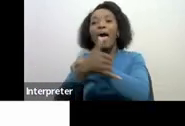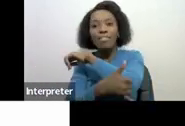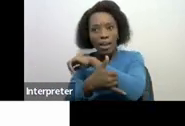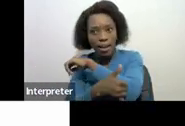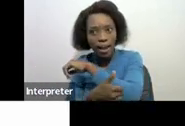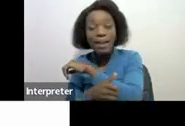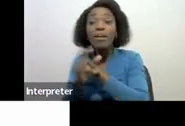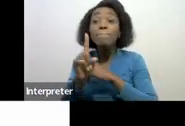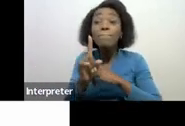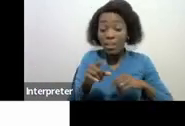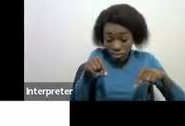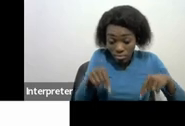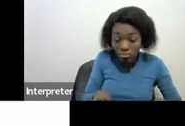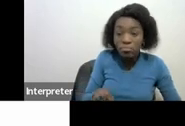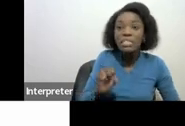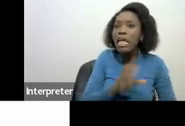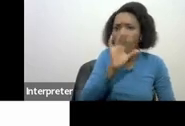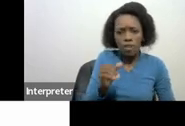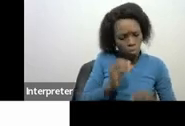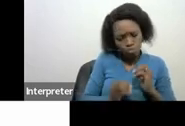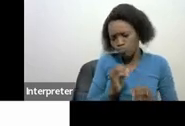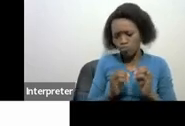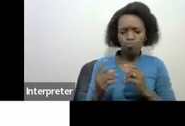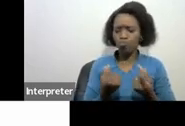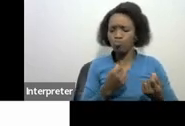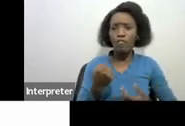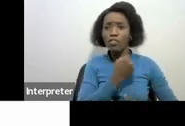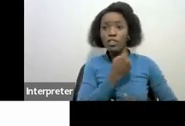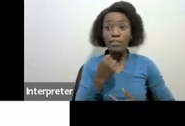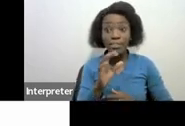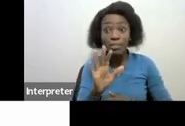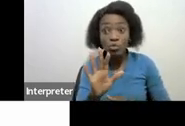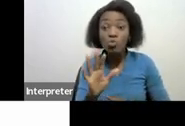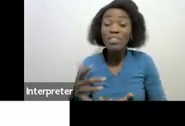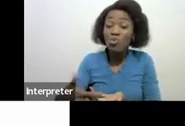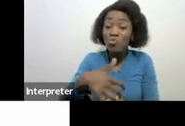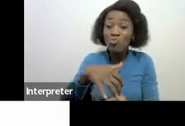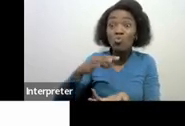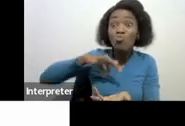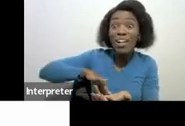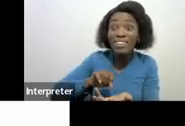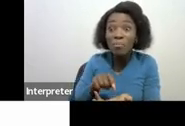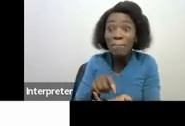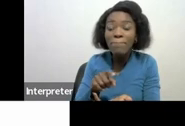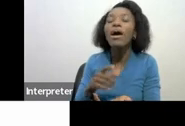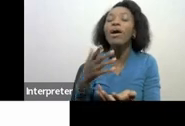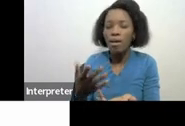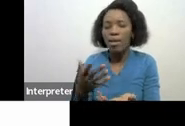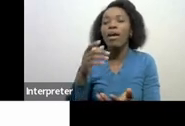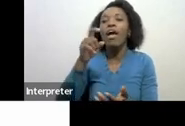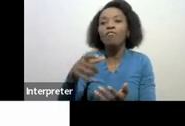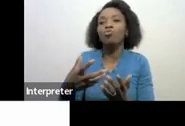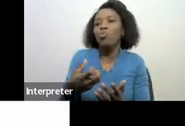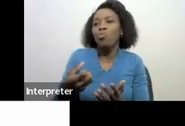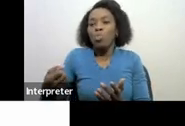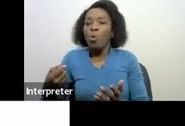asset in the republic then the gross royalty is subject to the withholding tax of royalties section 35 subjects